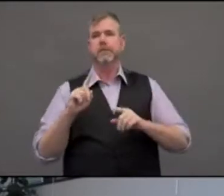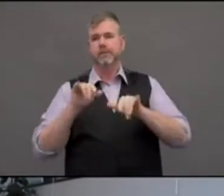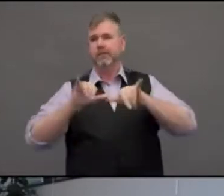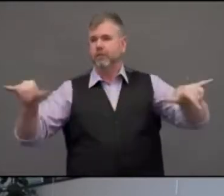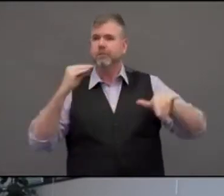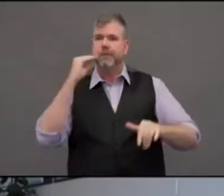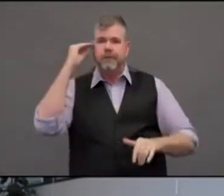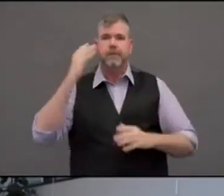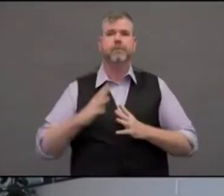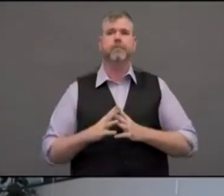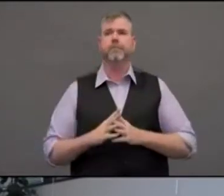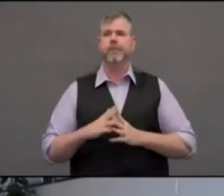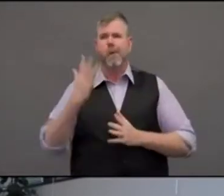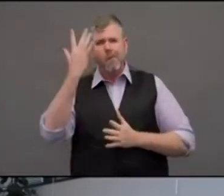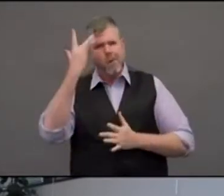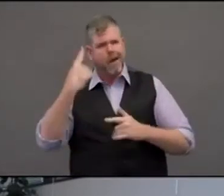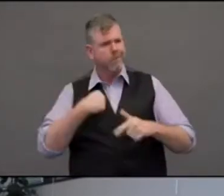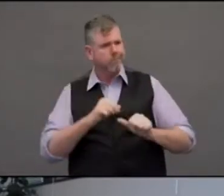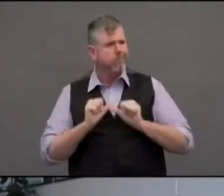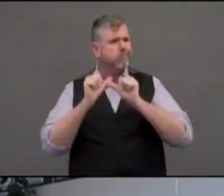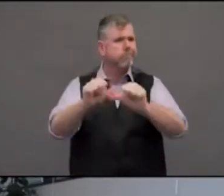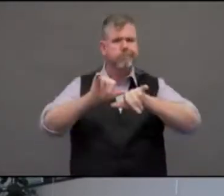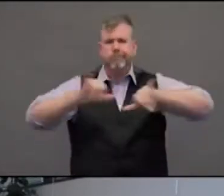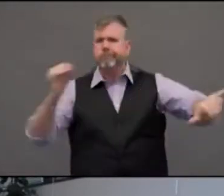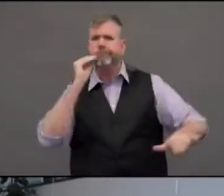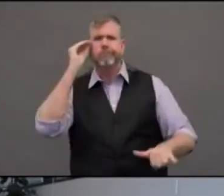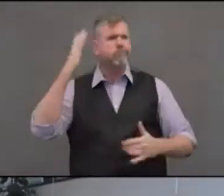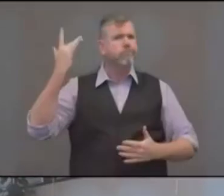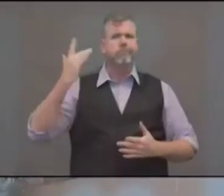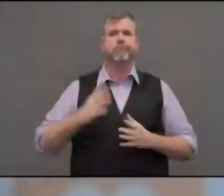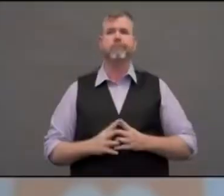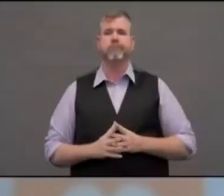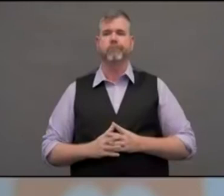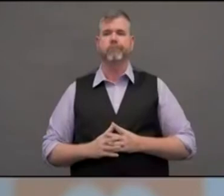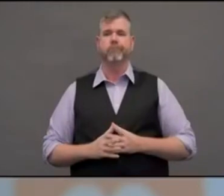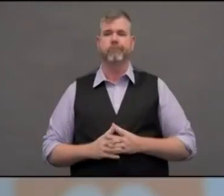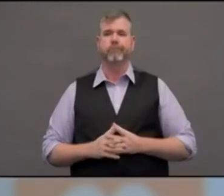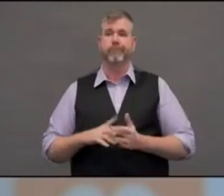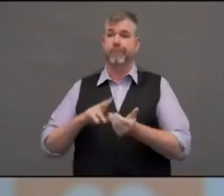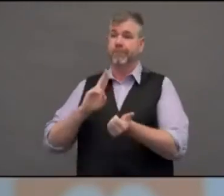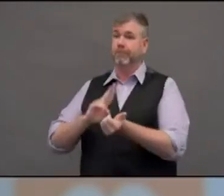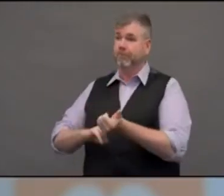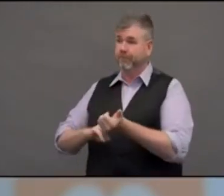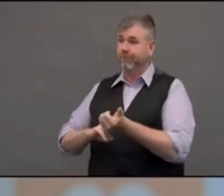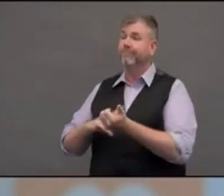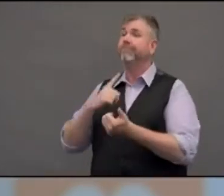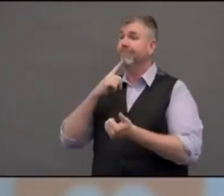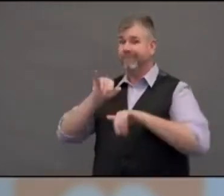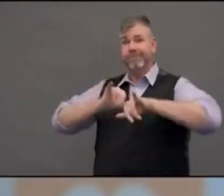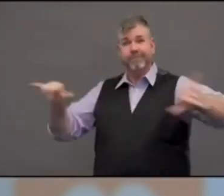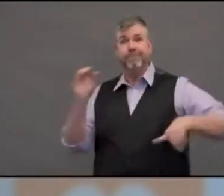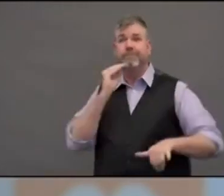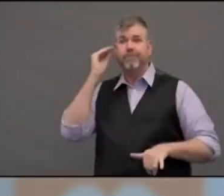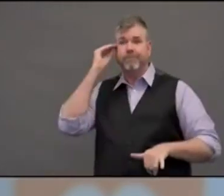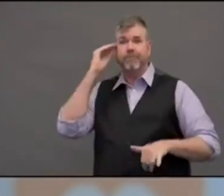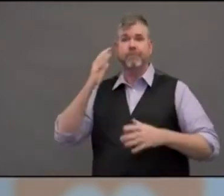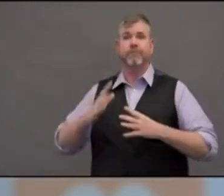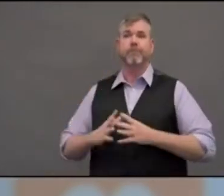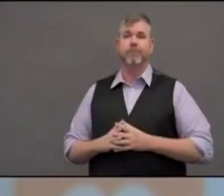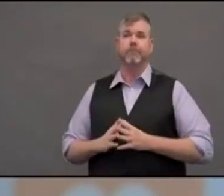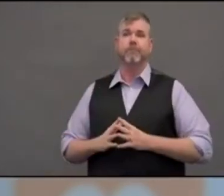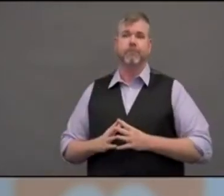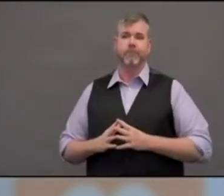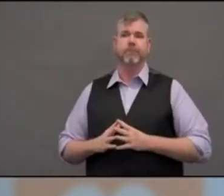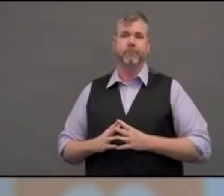need to continue to shelter-in-place? Shelter-in-place, you know, staying home, stop the spread,